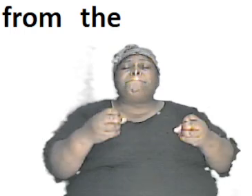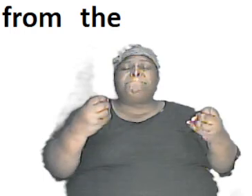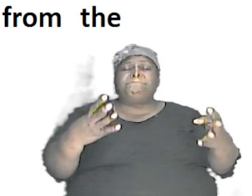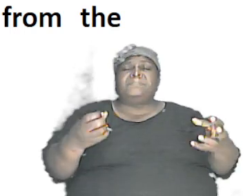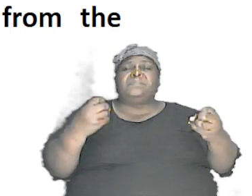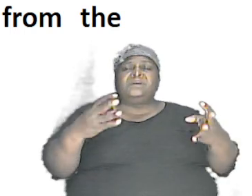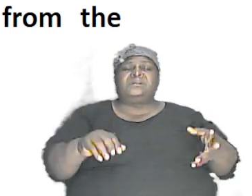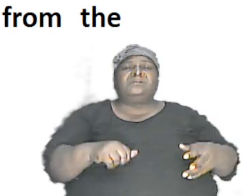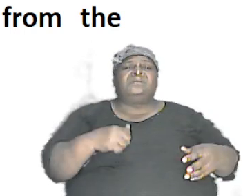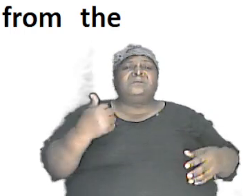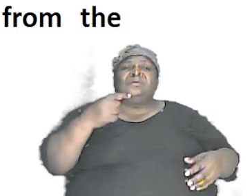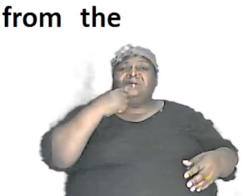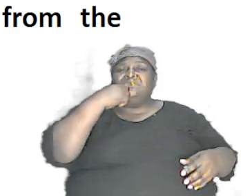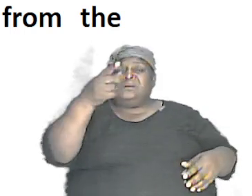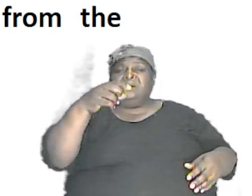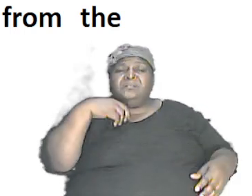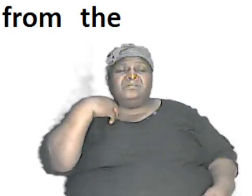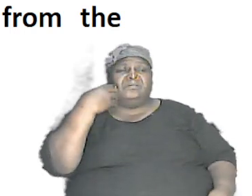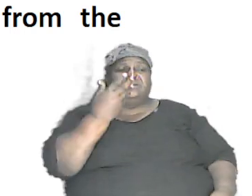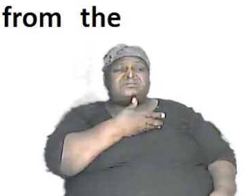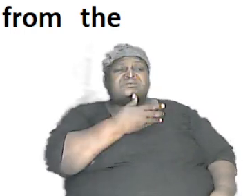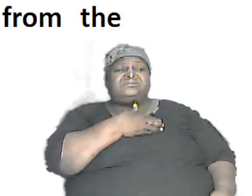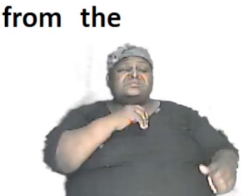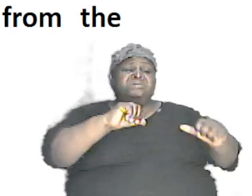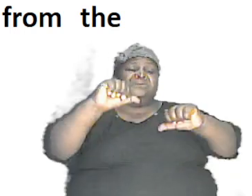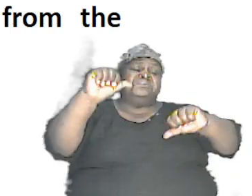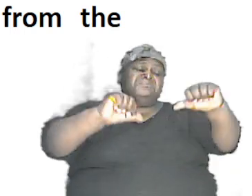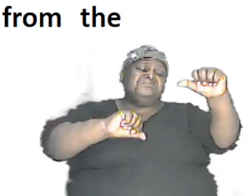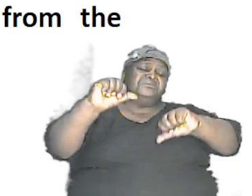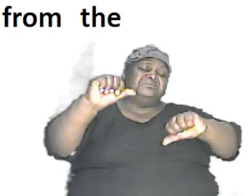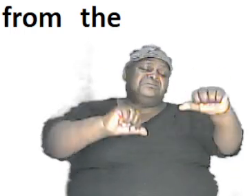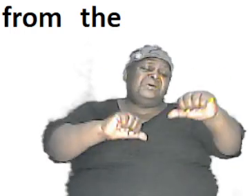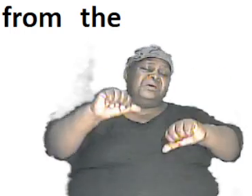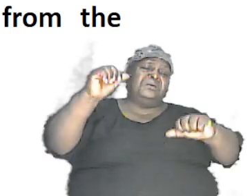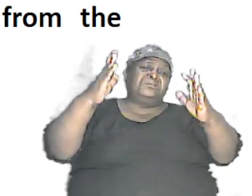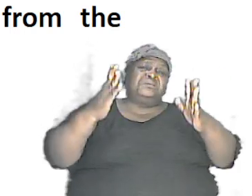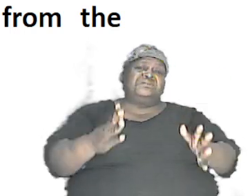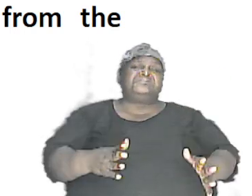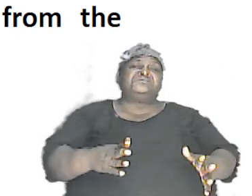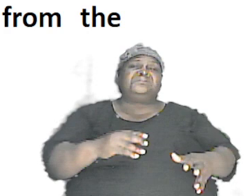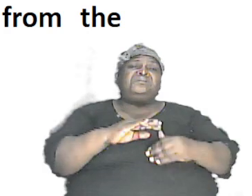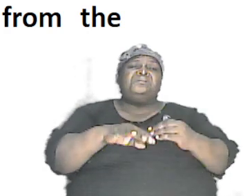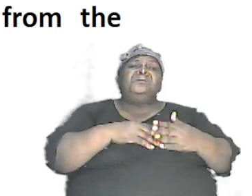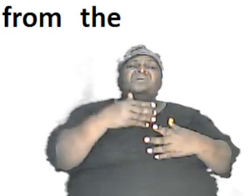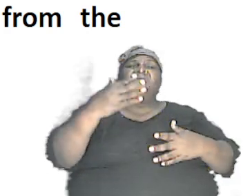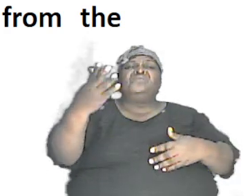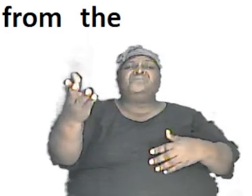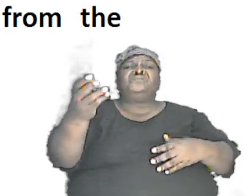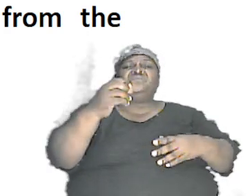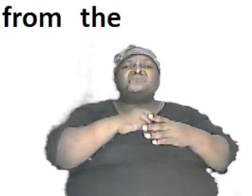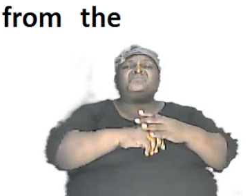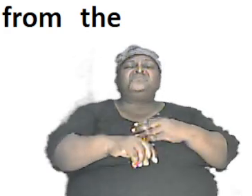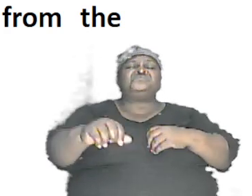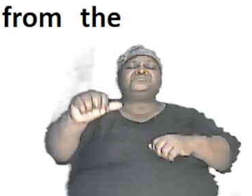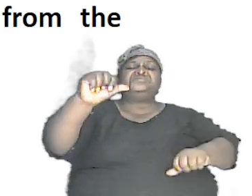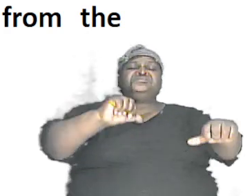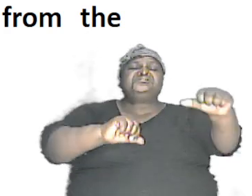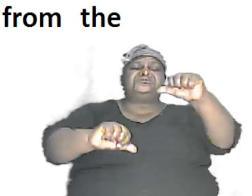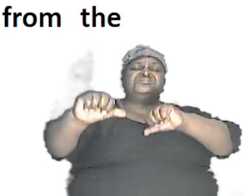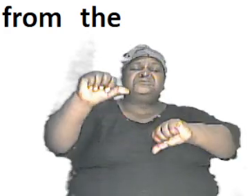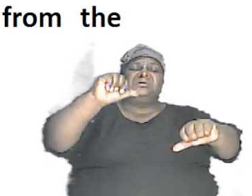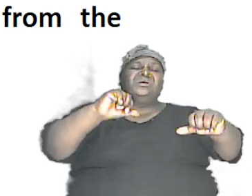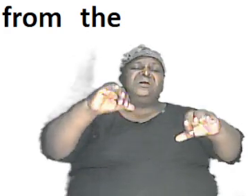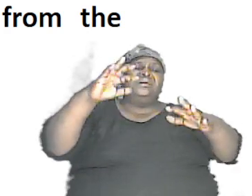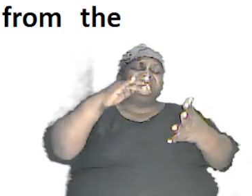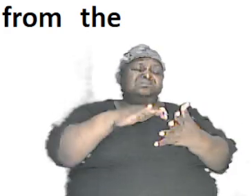they tell us the scientists and you know all of those that are in the scientific arena that study